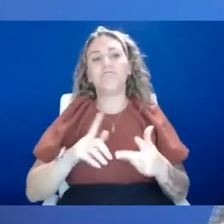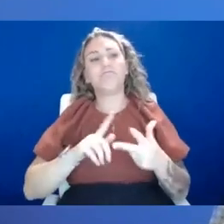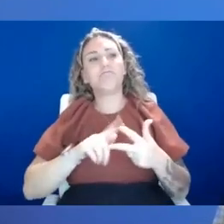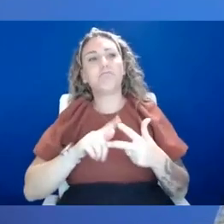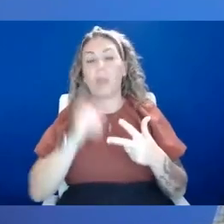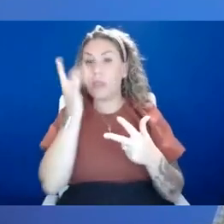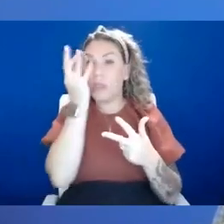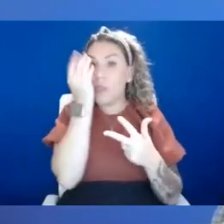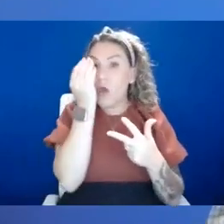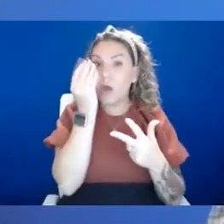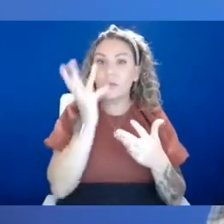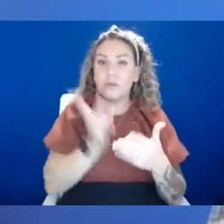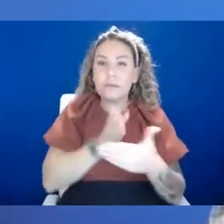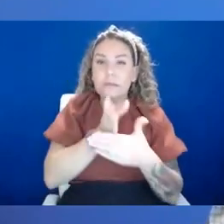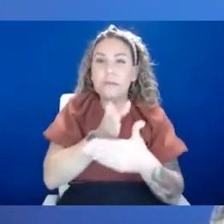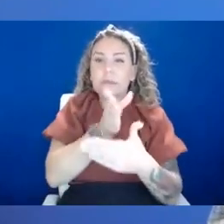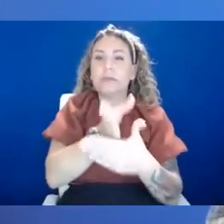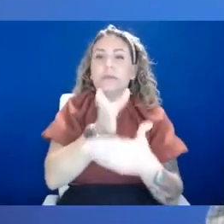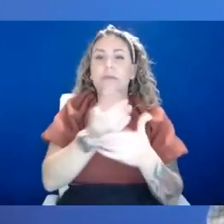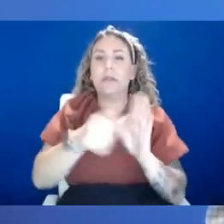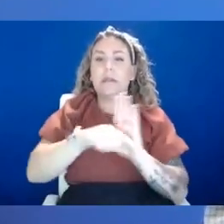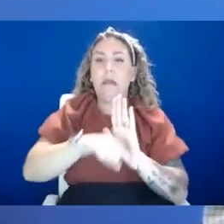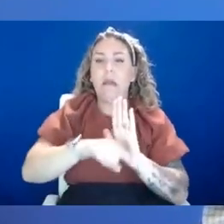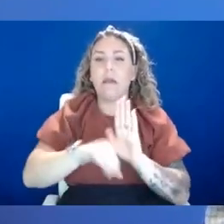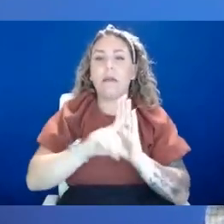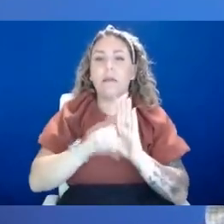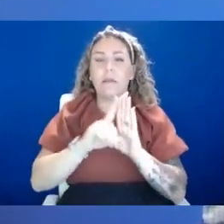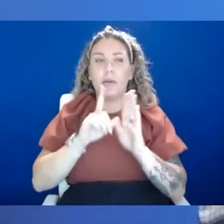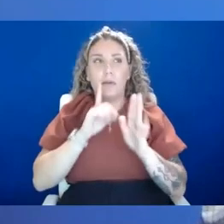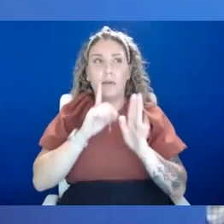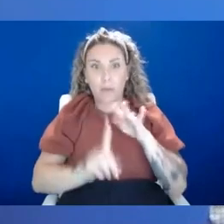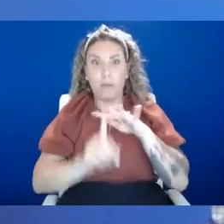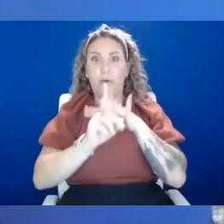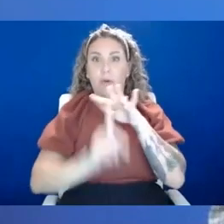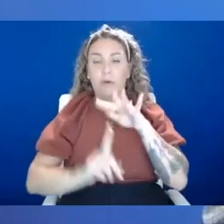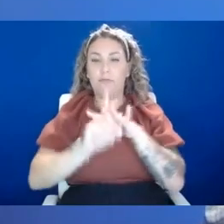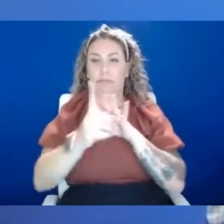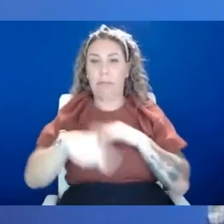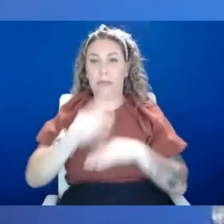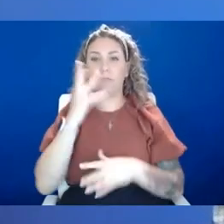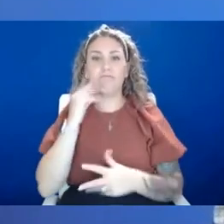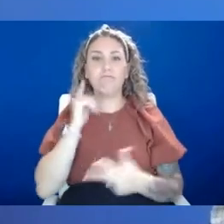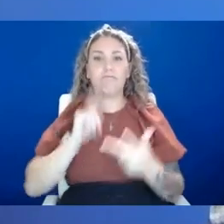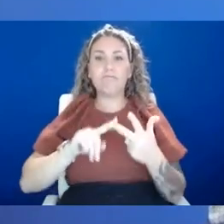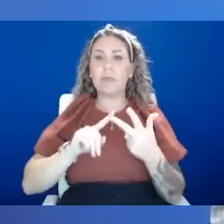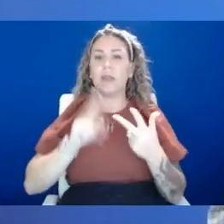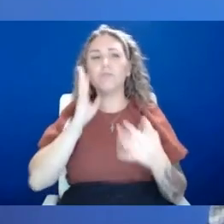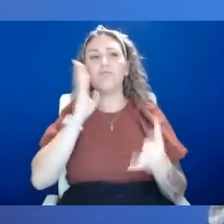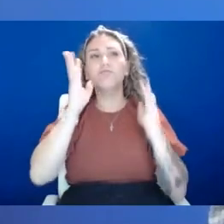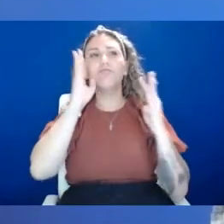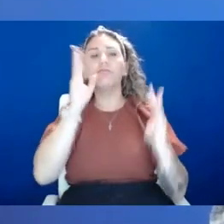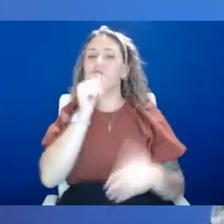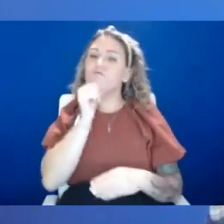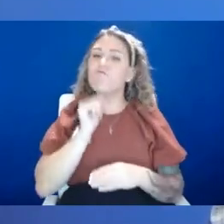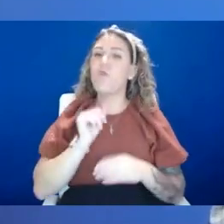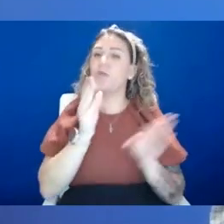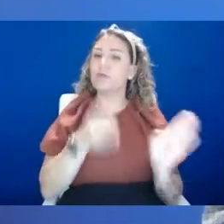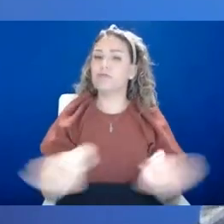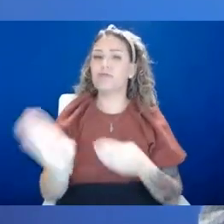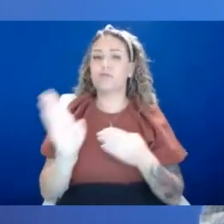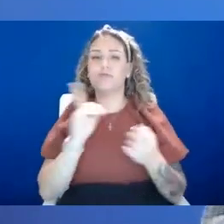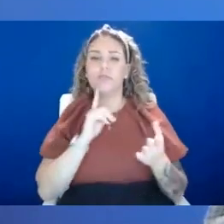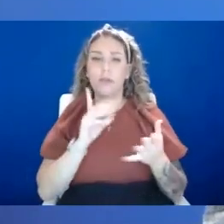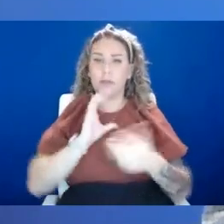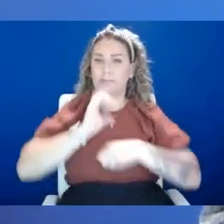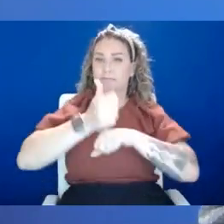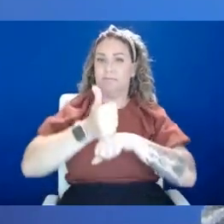getting in the way? What are these negative and intrusive thoughts that they're experiencing? And then coming up with coping strategies that we can implement and put in place in